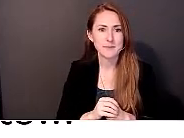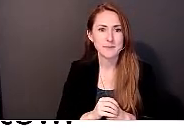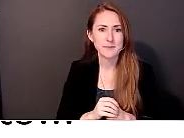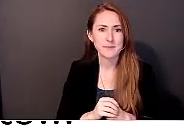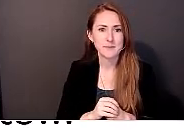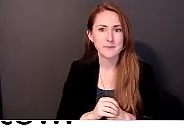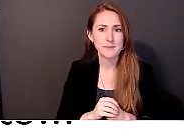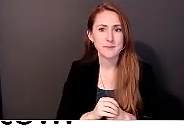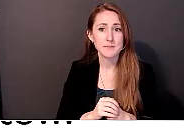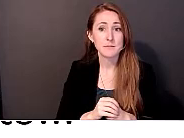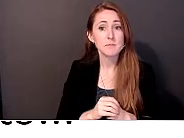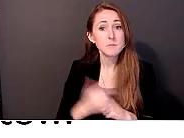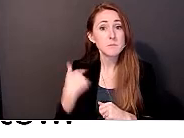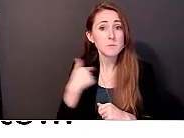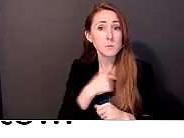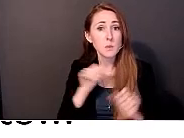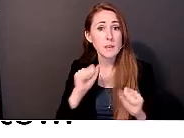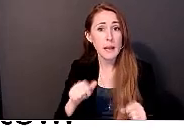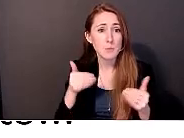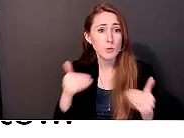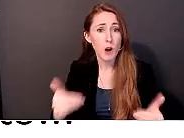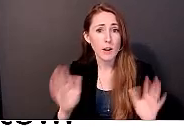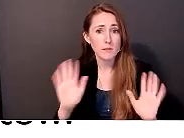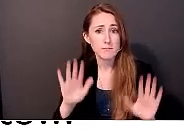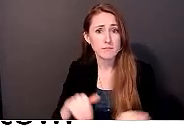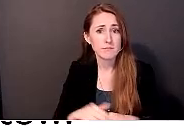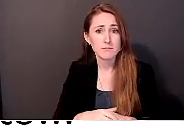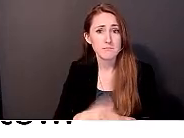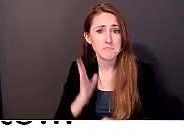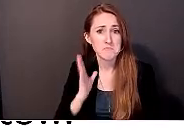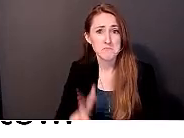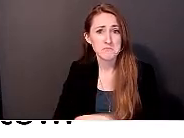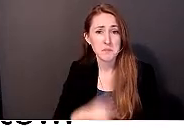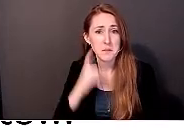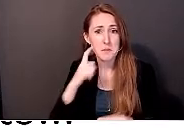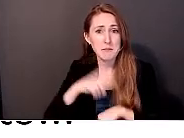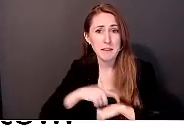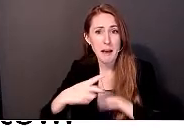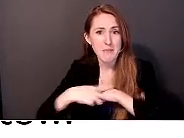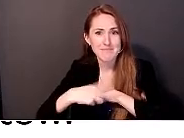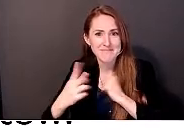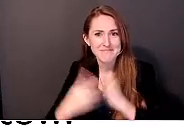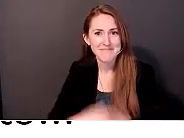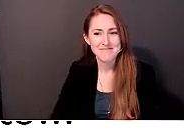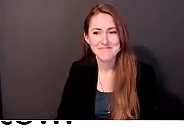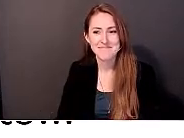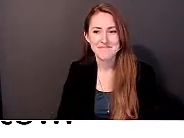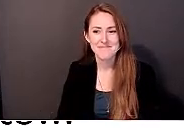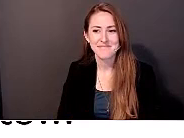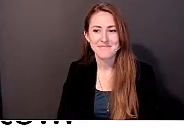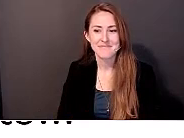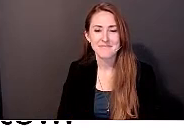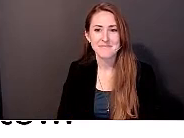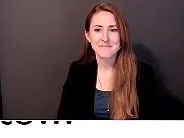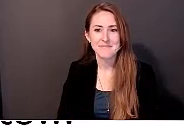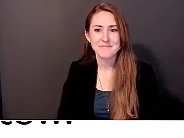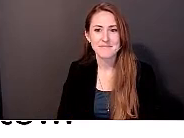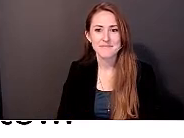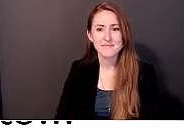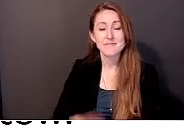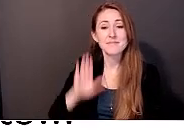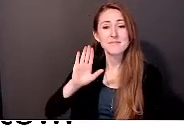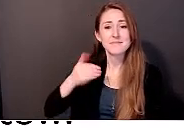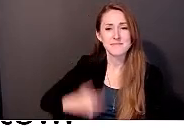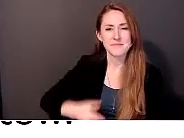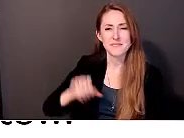We can just, we can just move on from it, if that's for time's sake. You know, and this is Sequoia here,